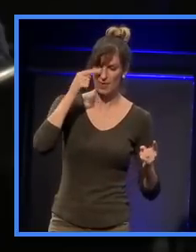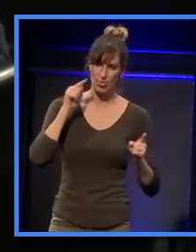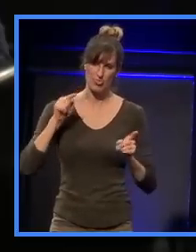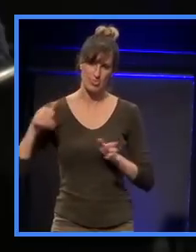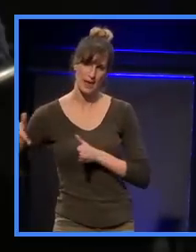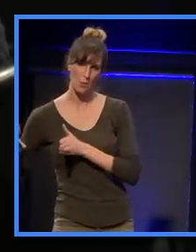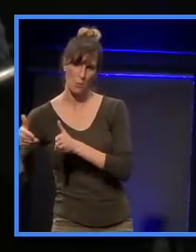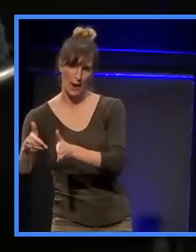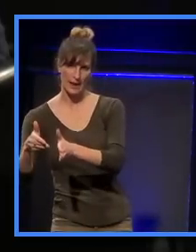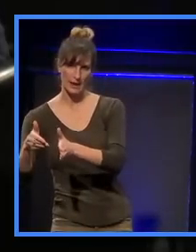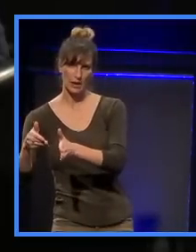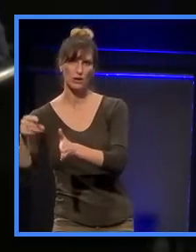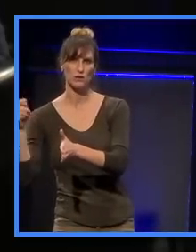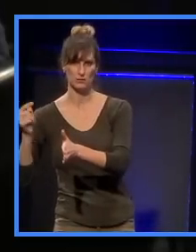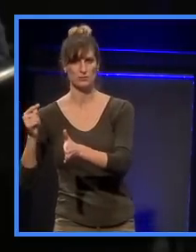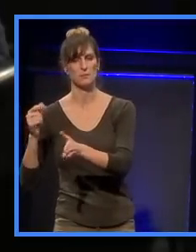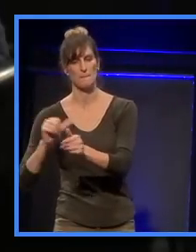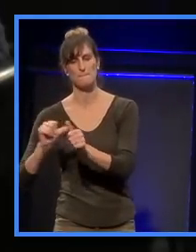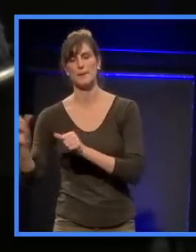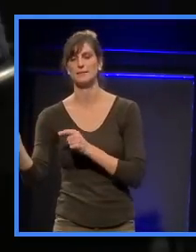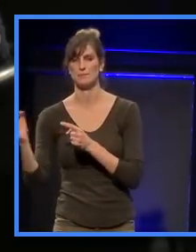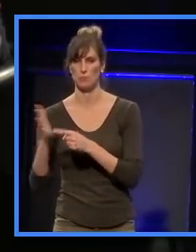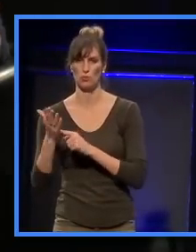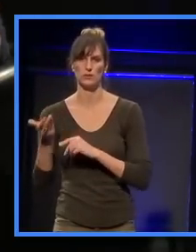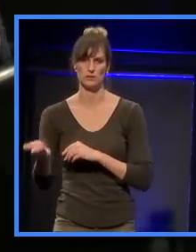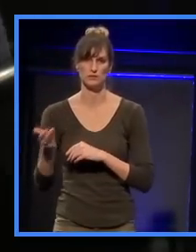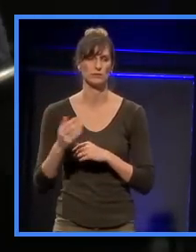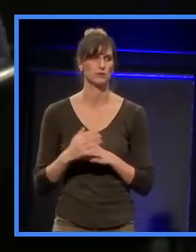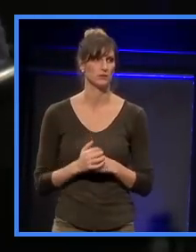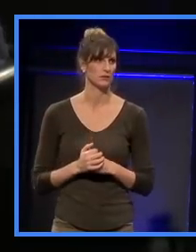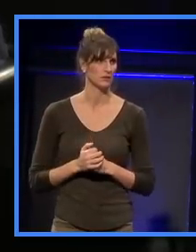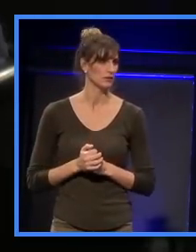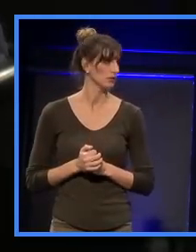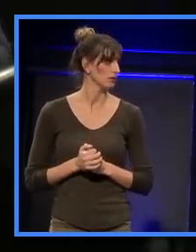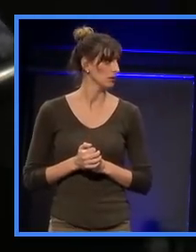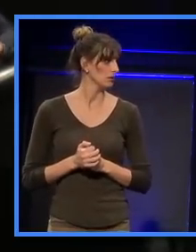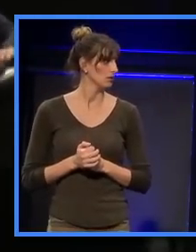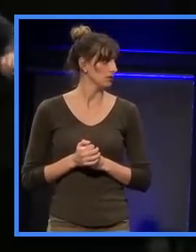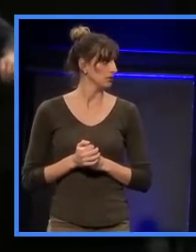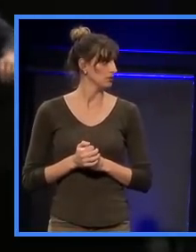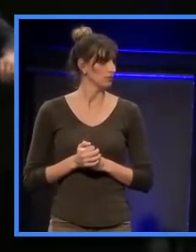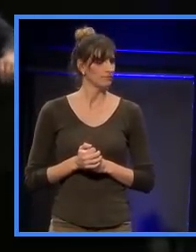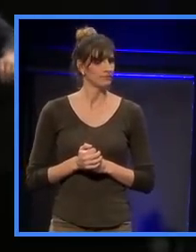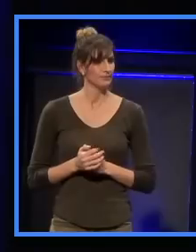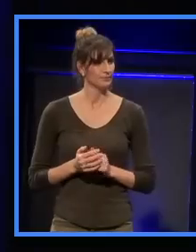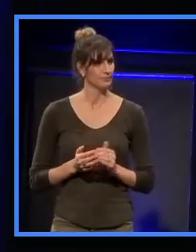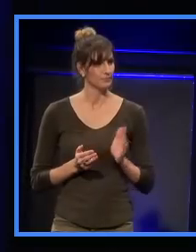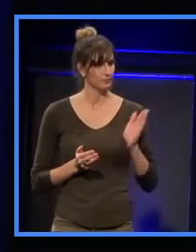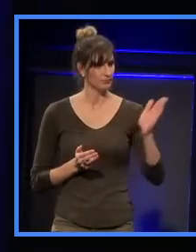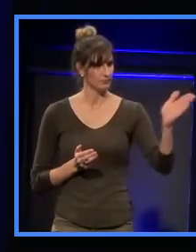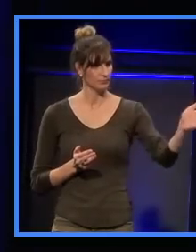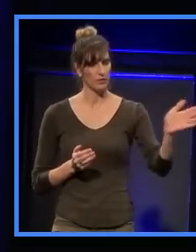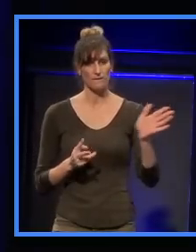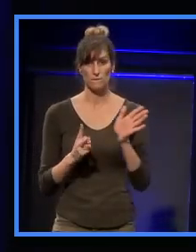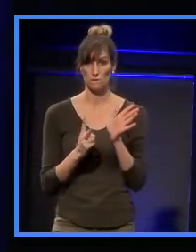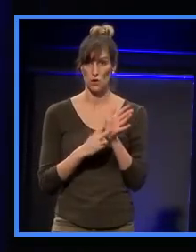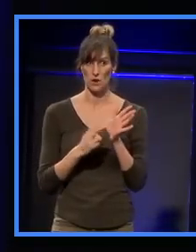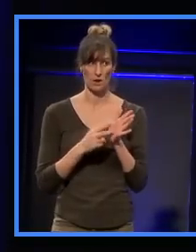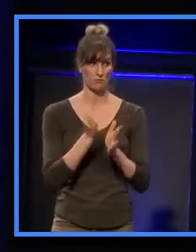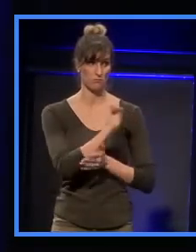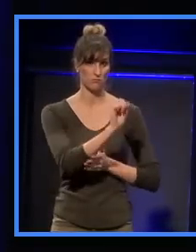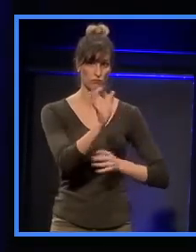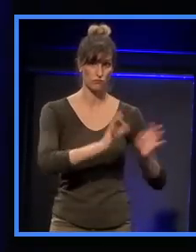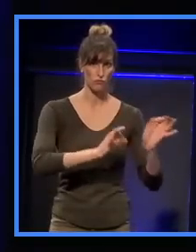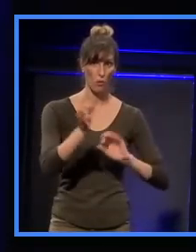that's the kind of most important thing. So we've had lots of goes at this. Yeah, I'm just thinking, Vernon, his role is to